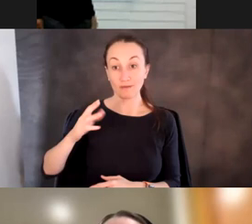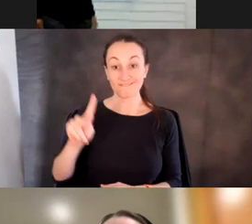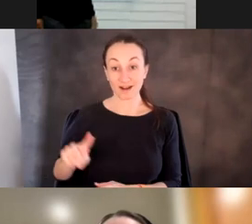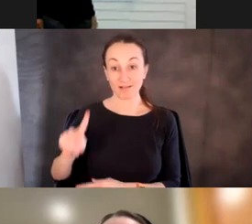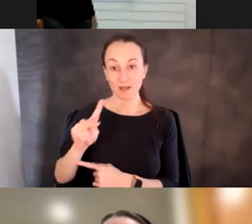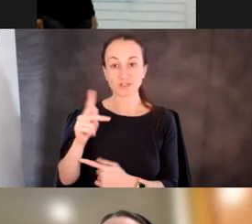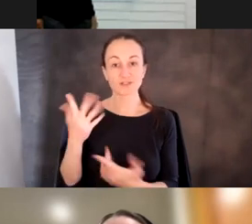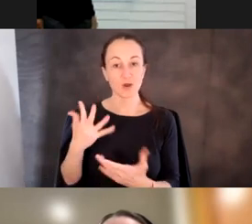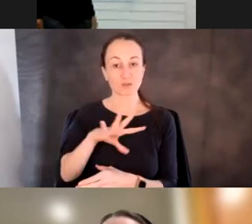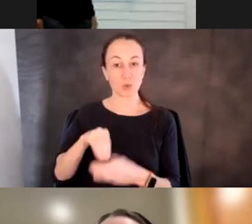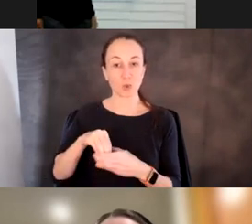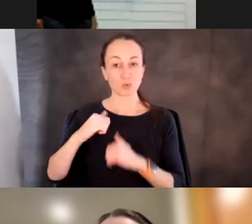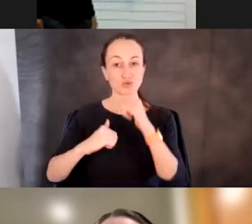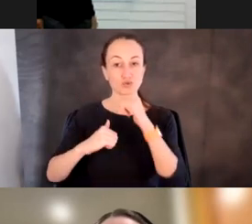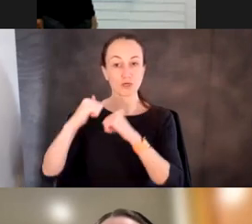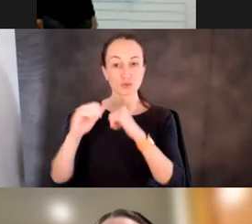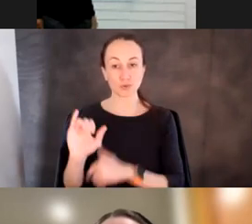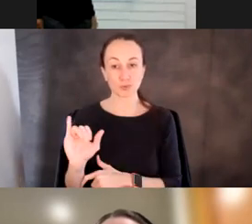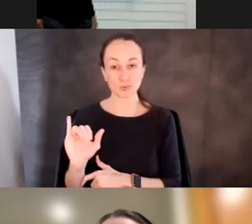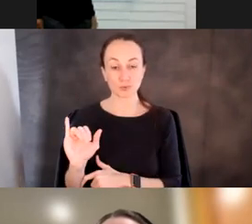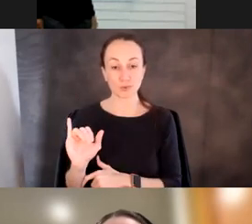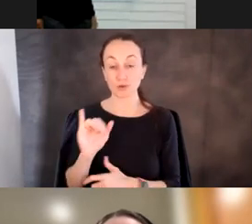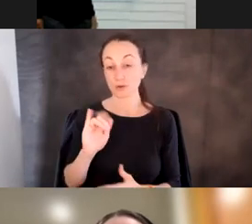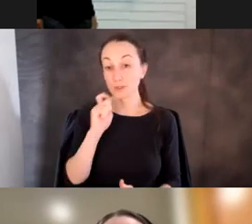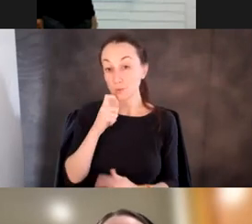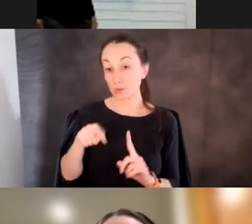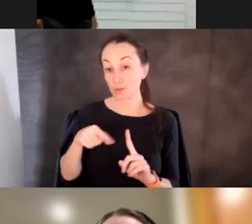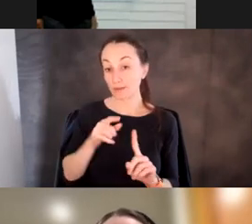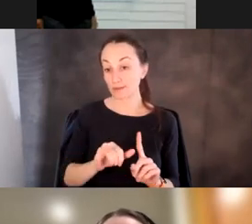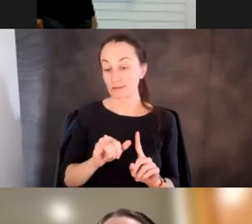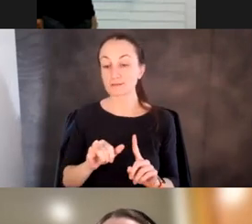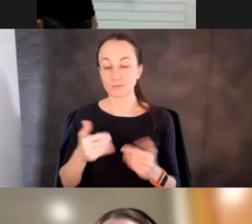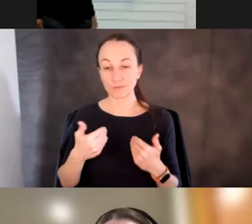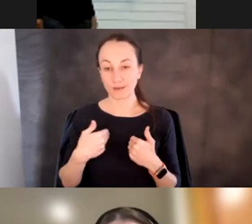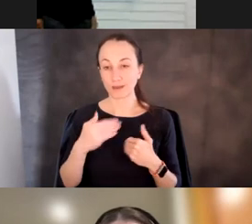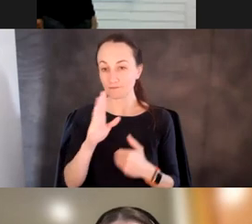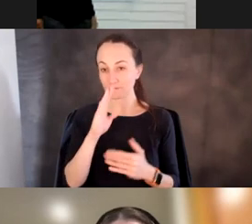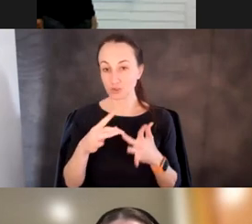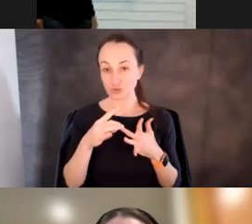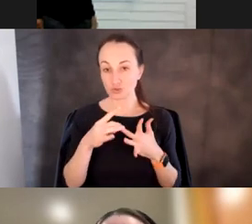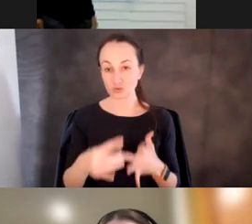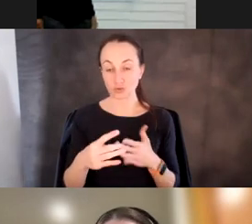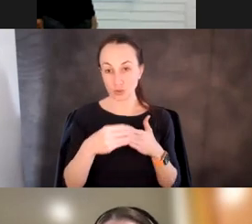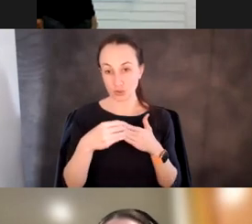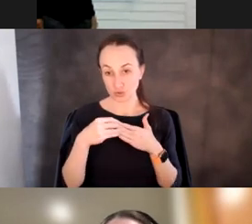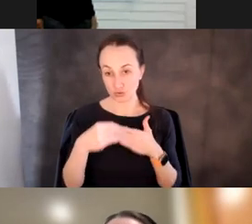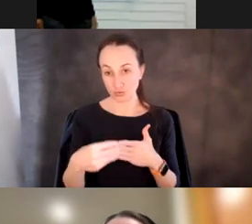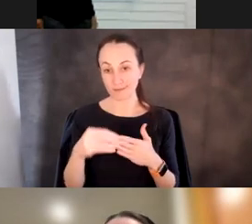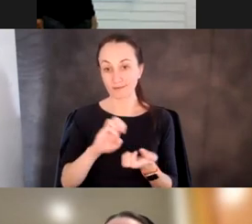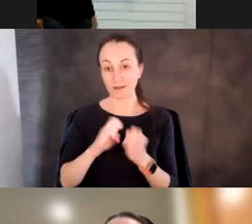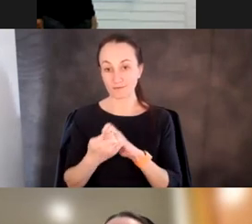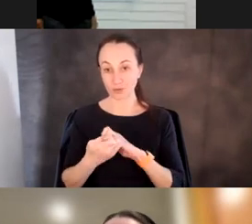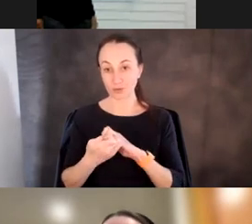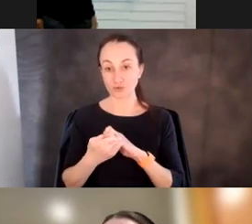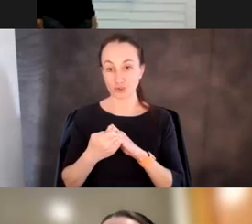right? Um, and so what's really cool about this is we have a directed evolution platform that